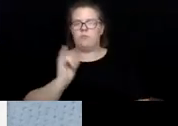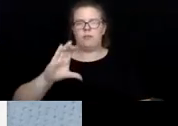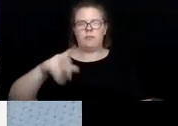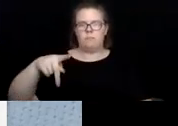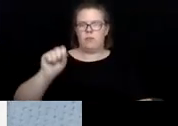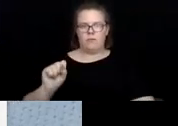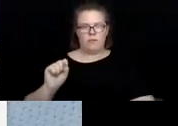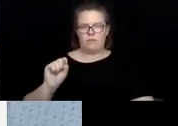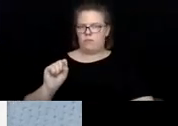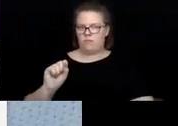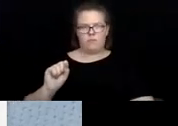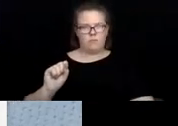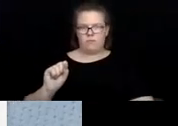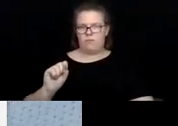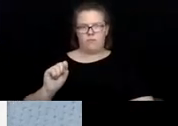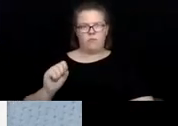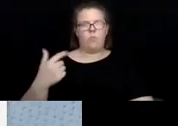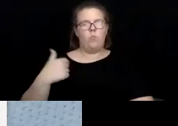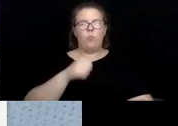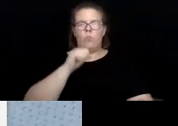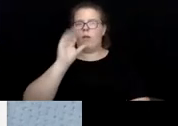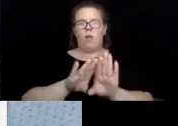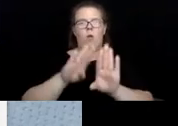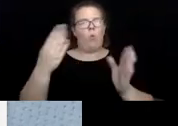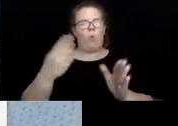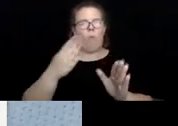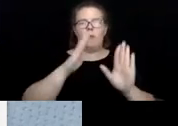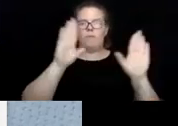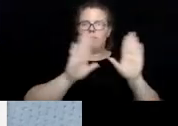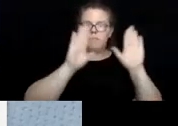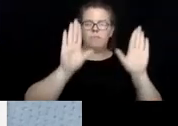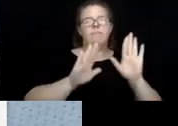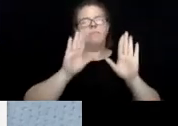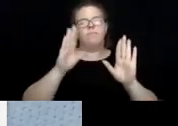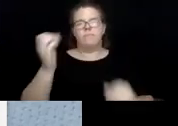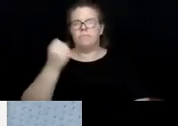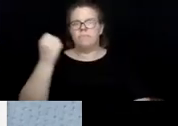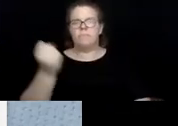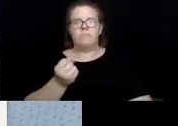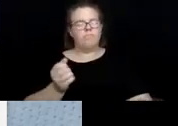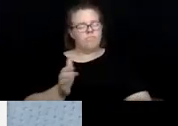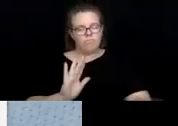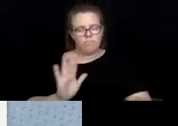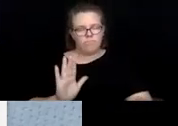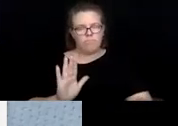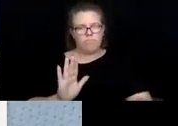services. We are not open on weekends and we don't do